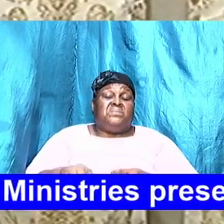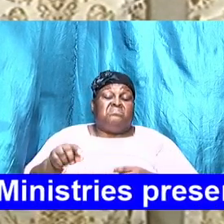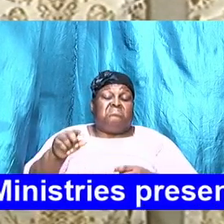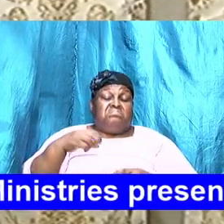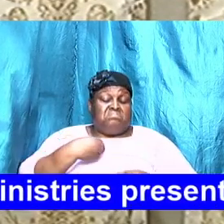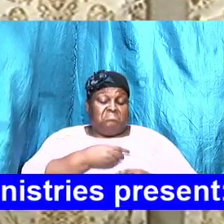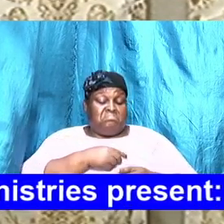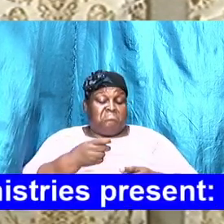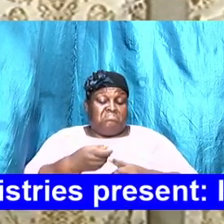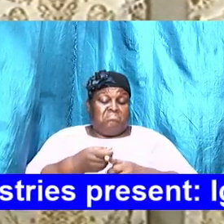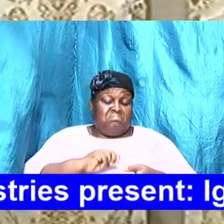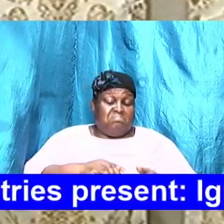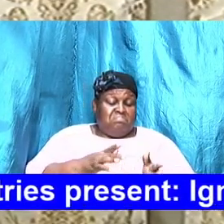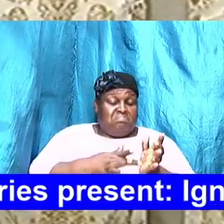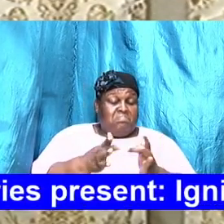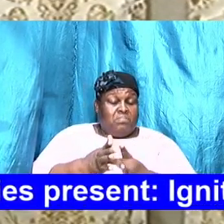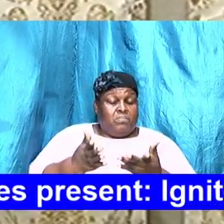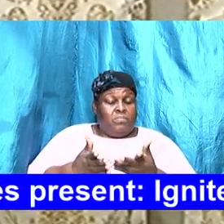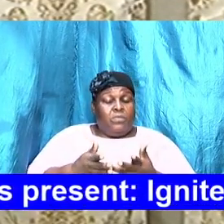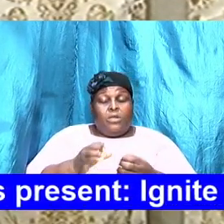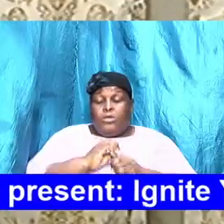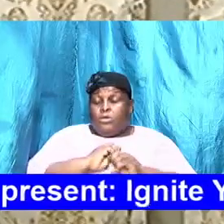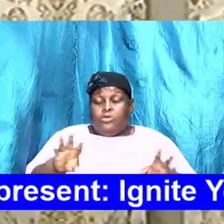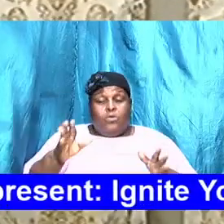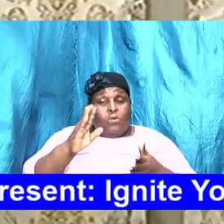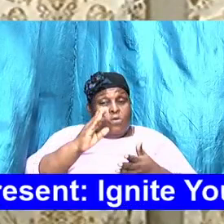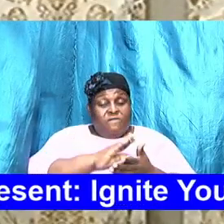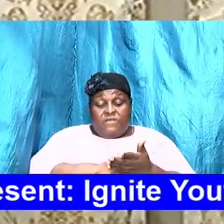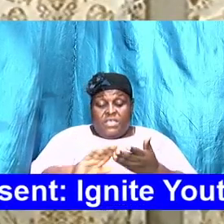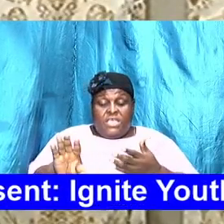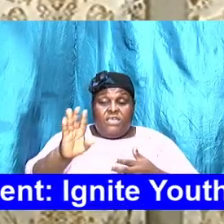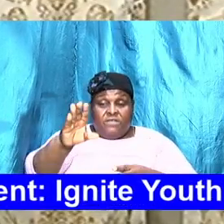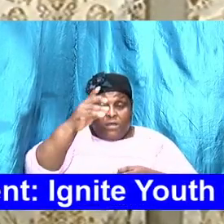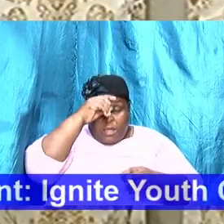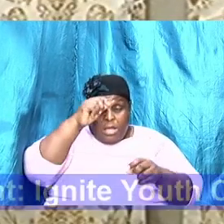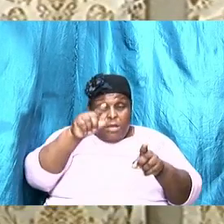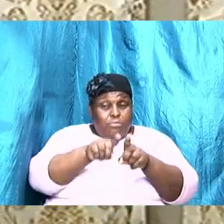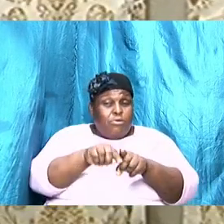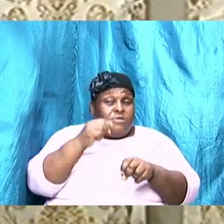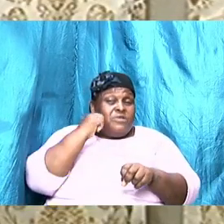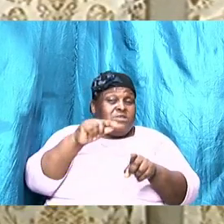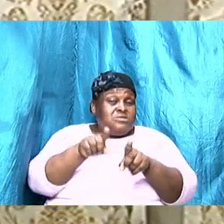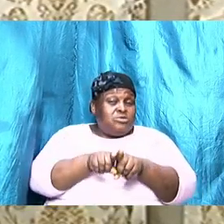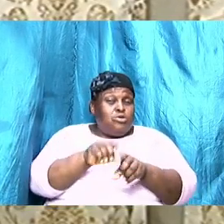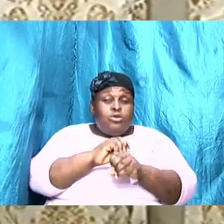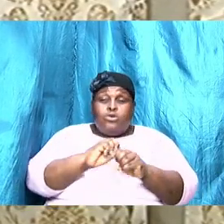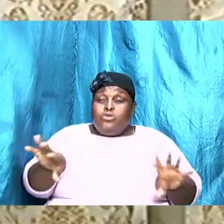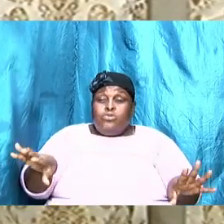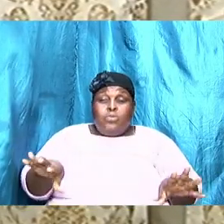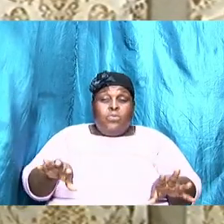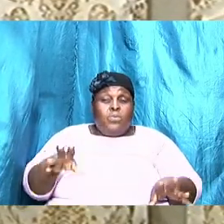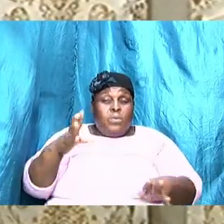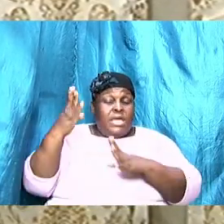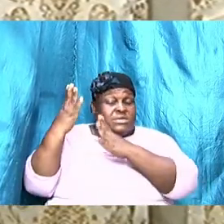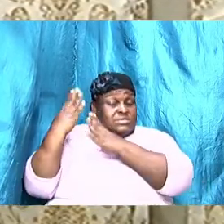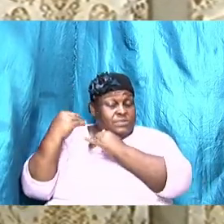if you don't forgive your brother and your sister don't expect your heavenly father to forgive you Bible